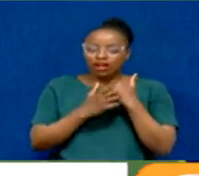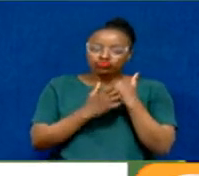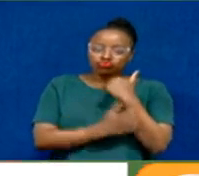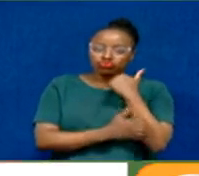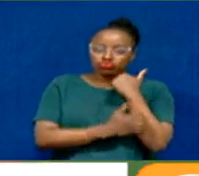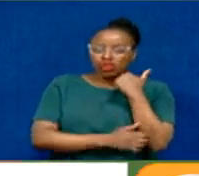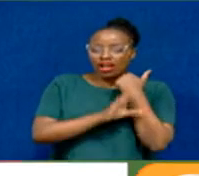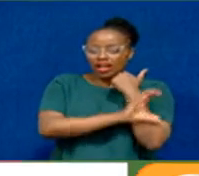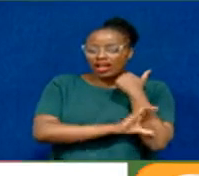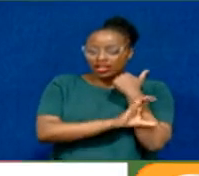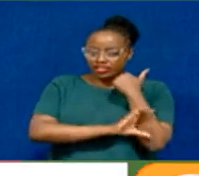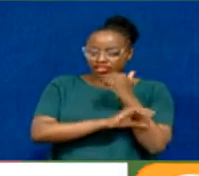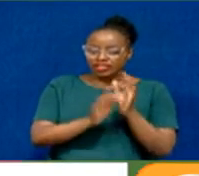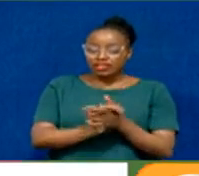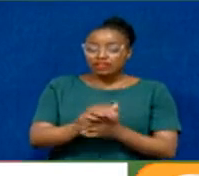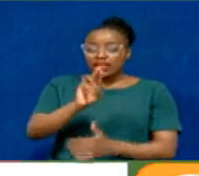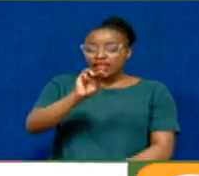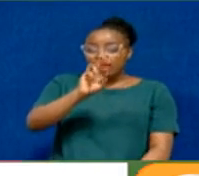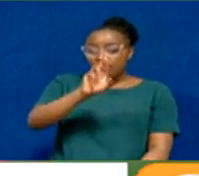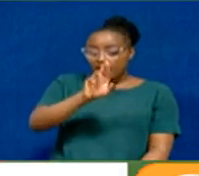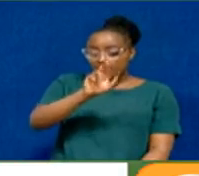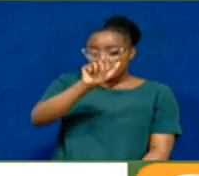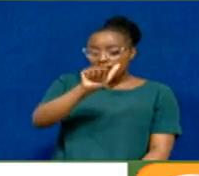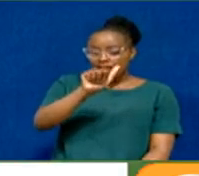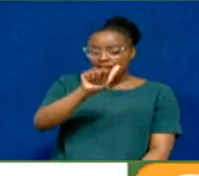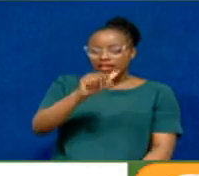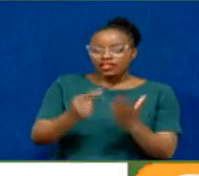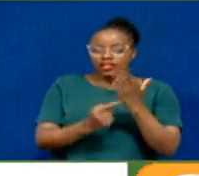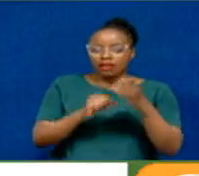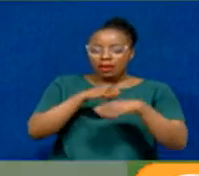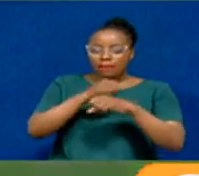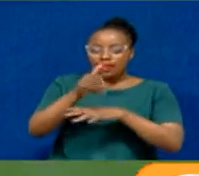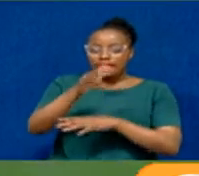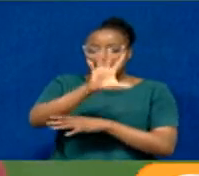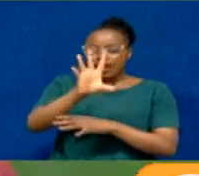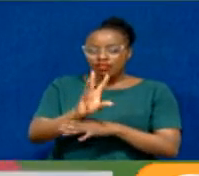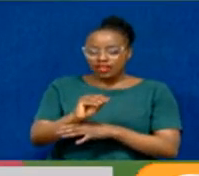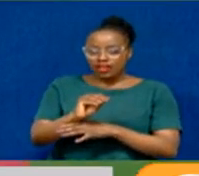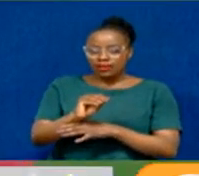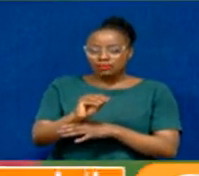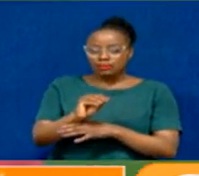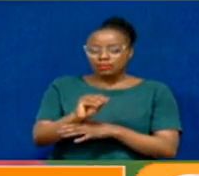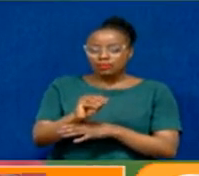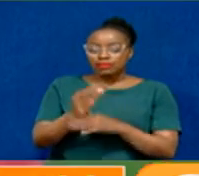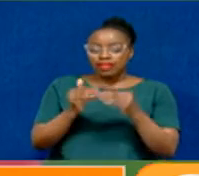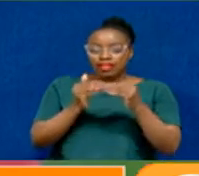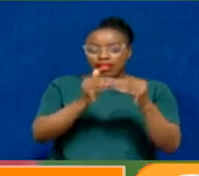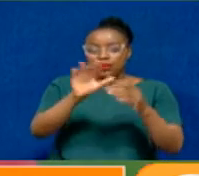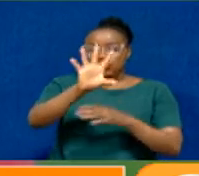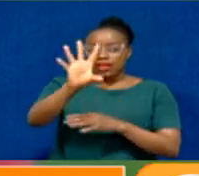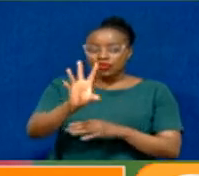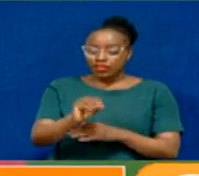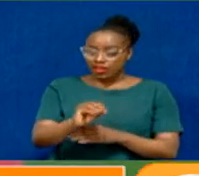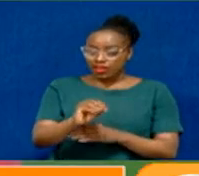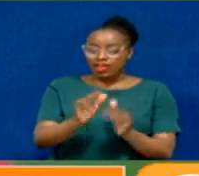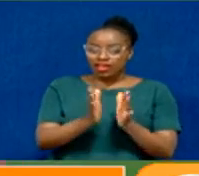countries. This is mRNA technology designed in Africa, led by Africa